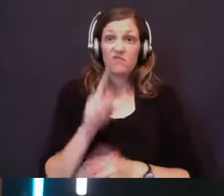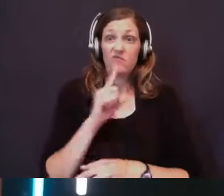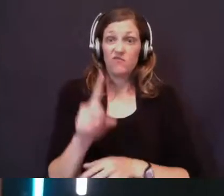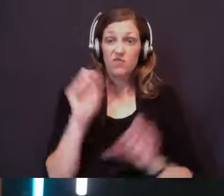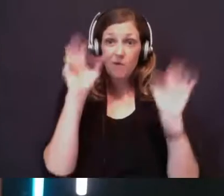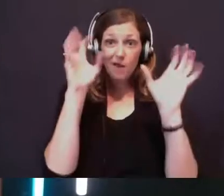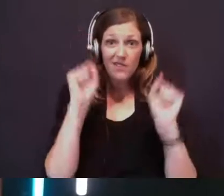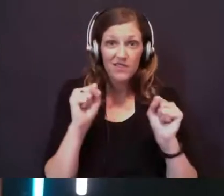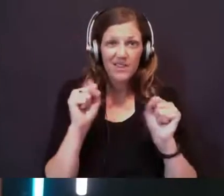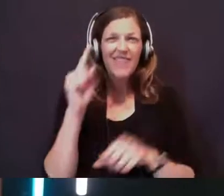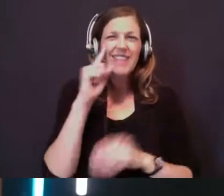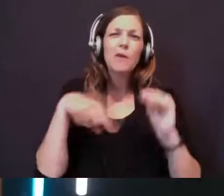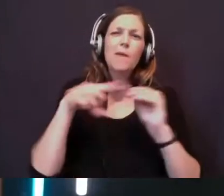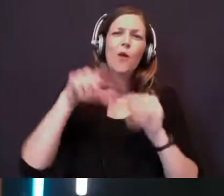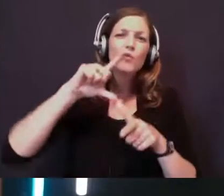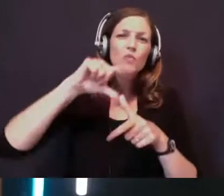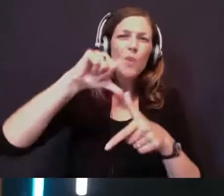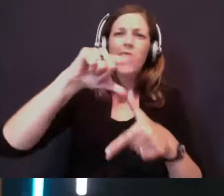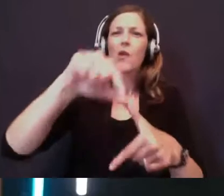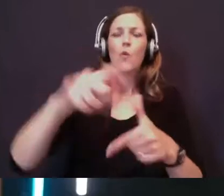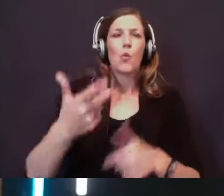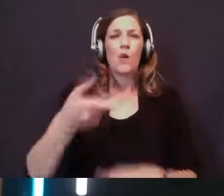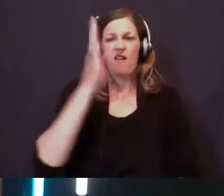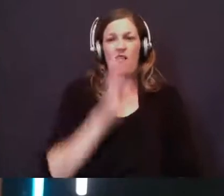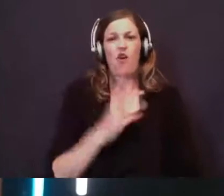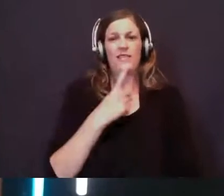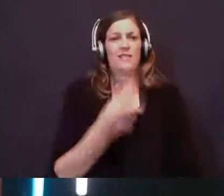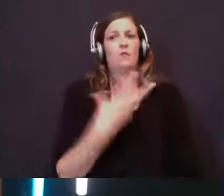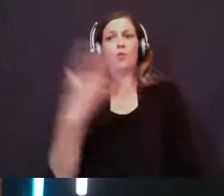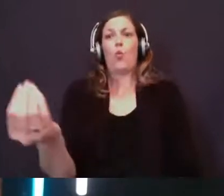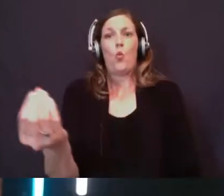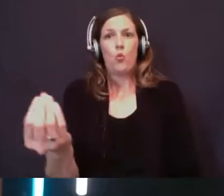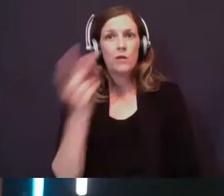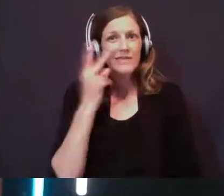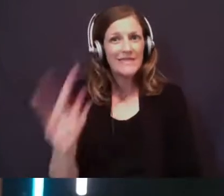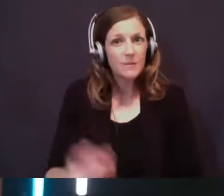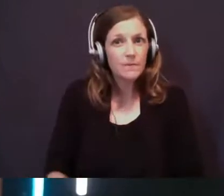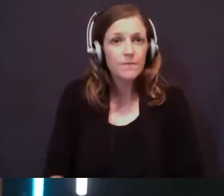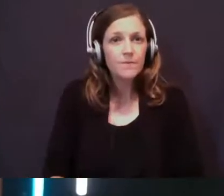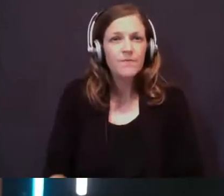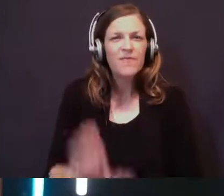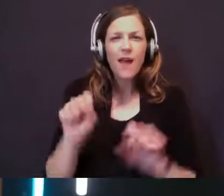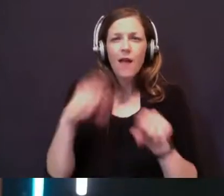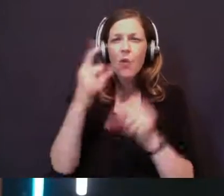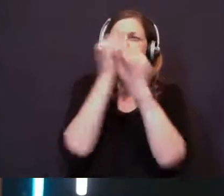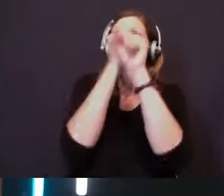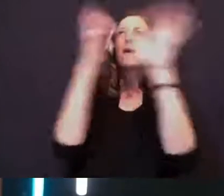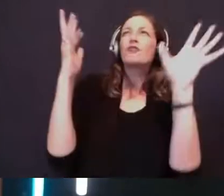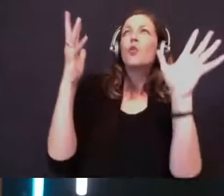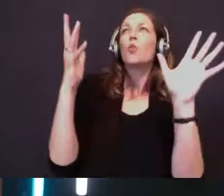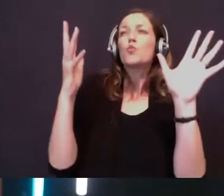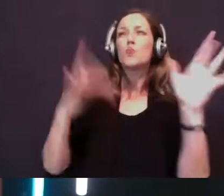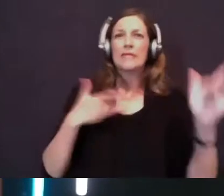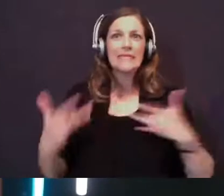thing. I mean, think of a tornado. And God tells him to come out and see this thing. I can only imagine how excited Elijah is